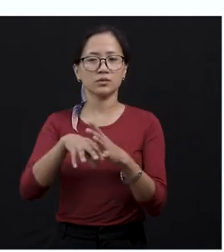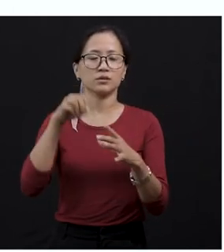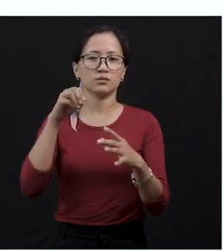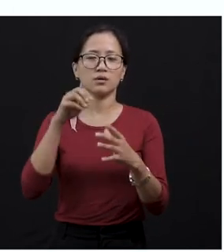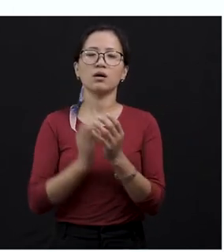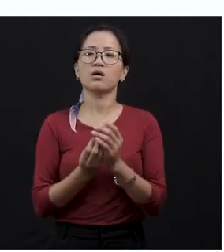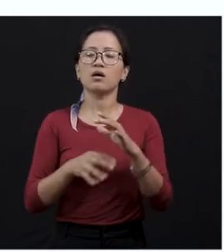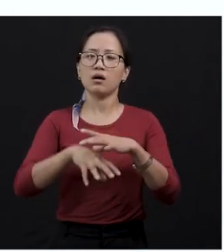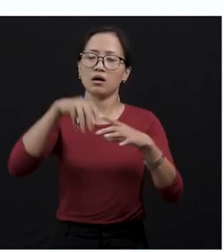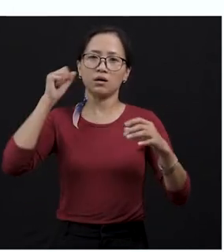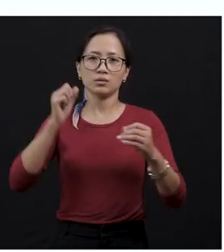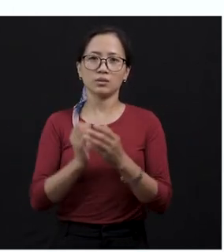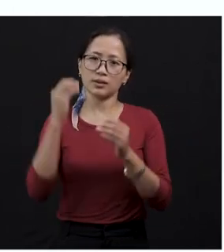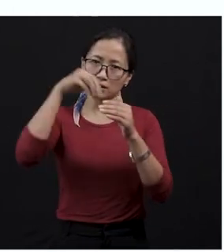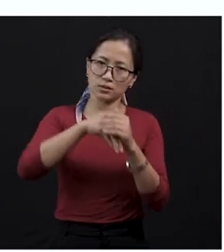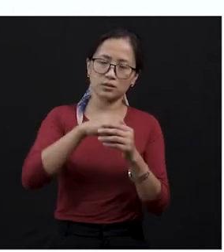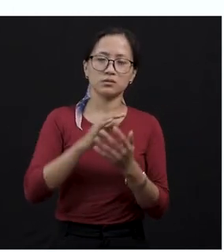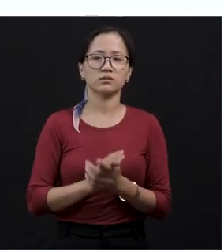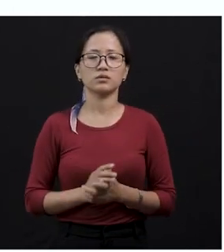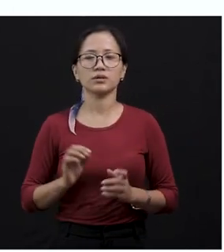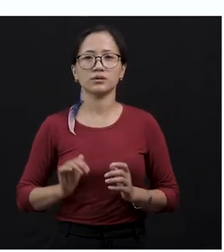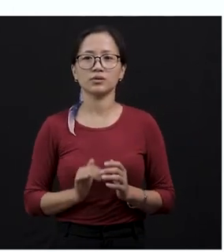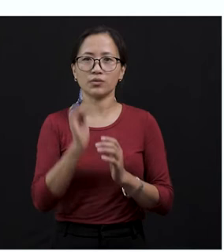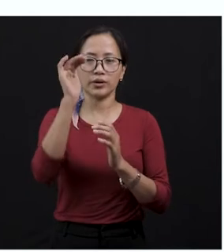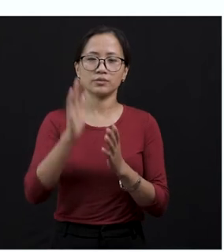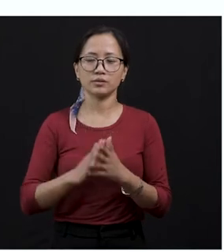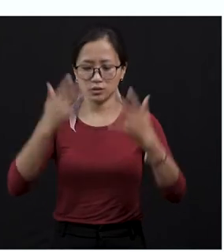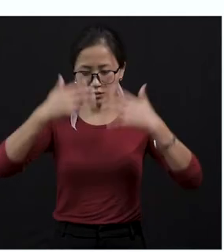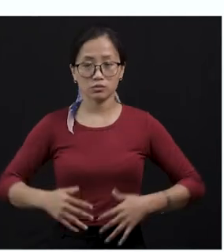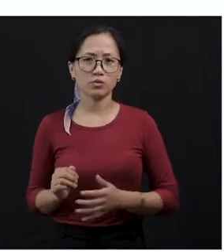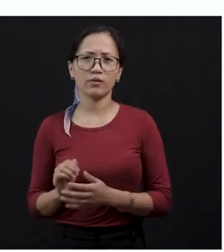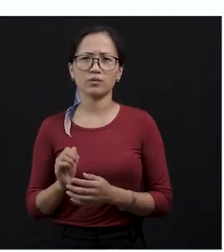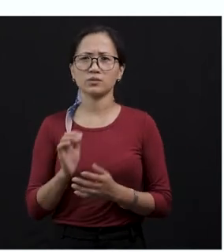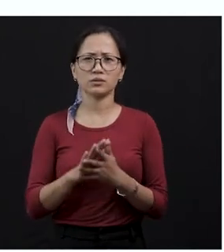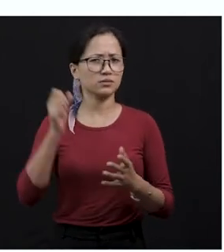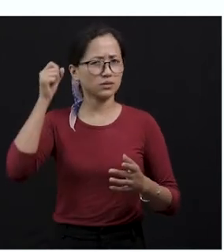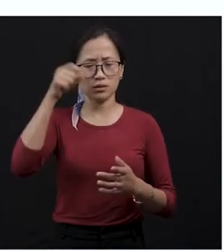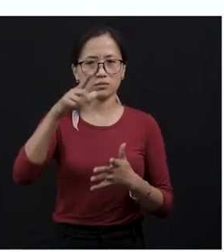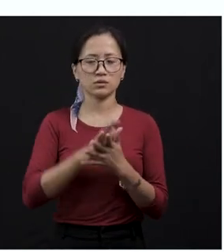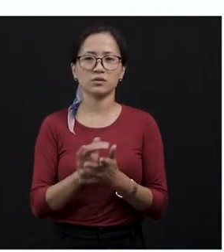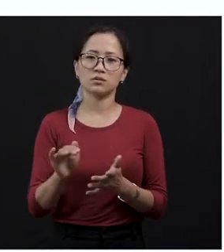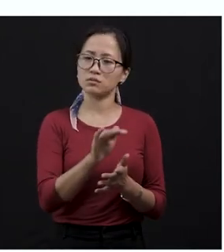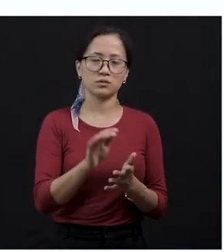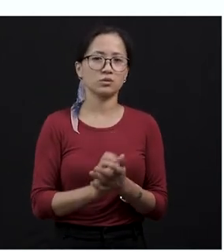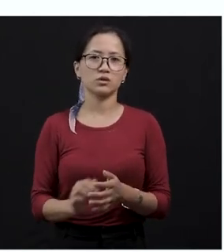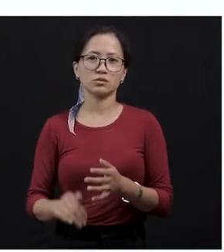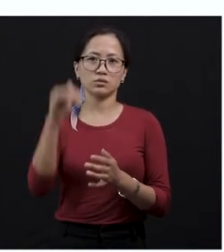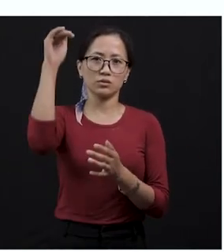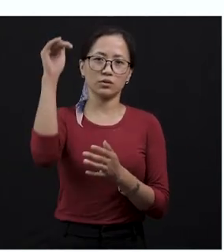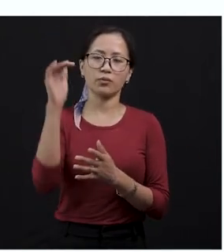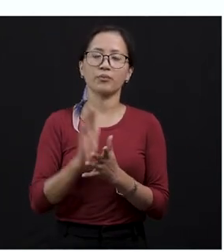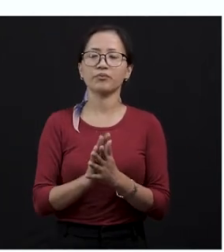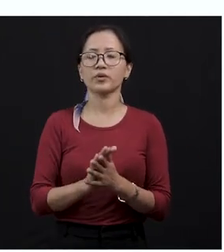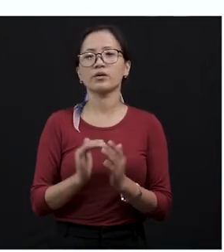and it would raise its body. When a snake is angry, they would not just be crowling there, but it would raise